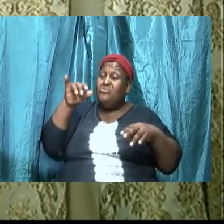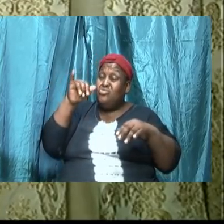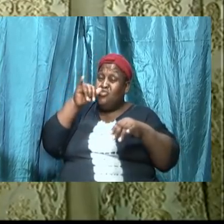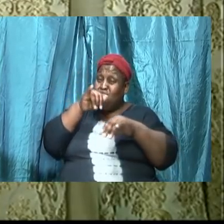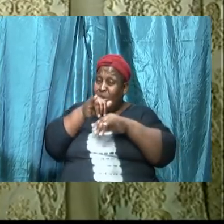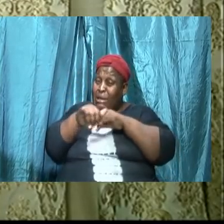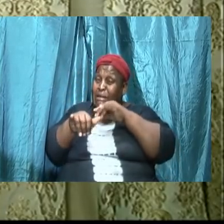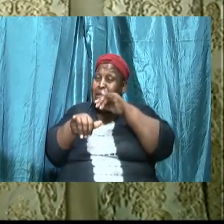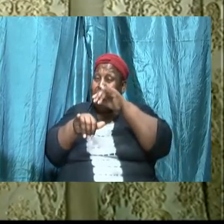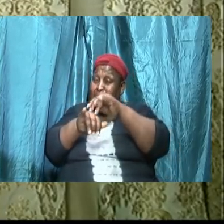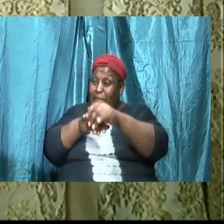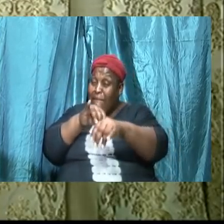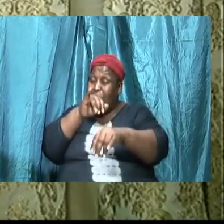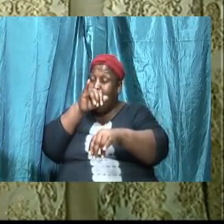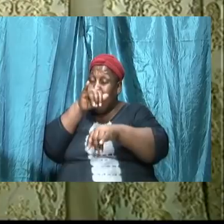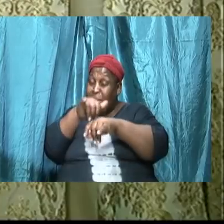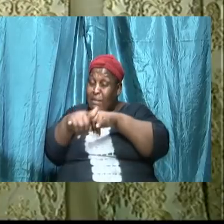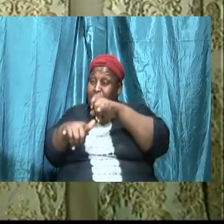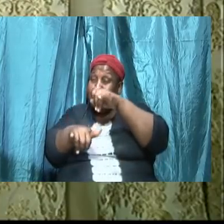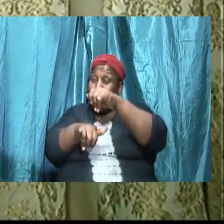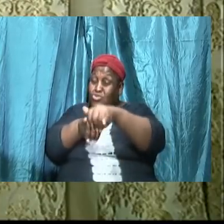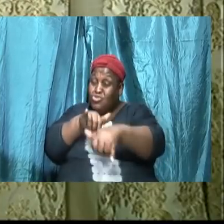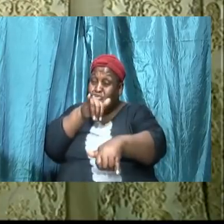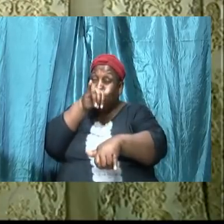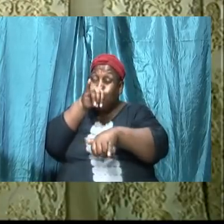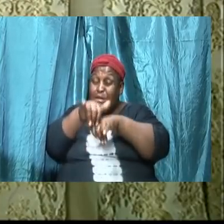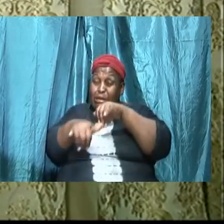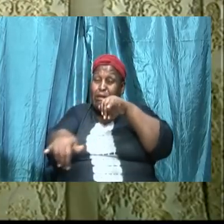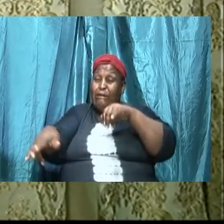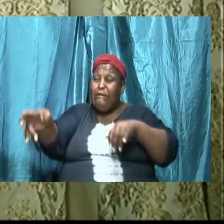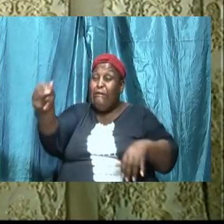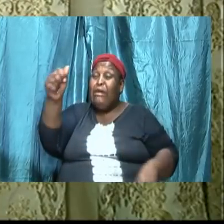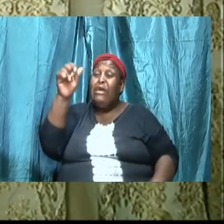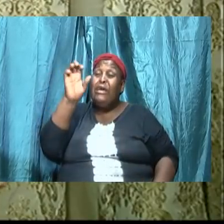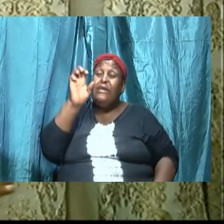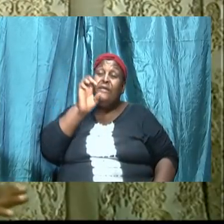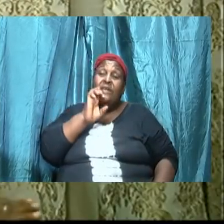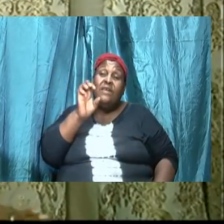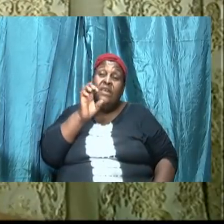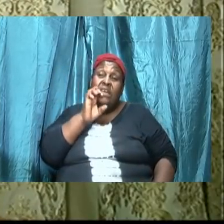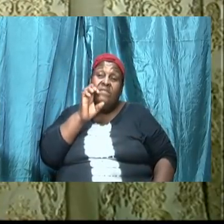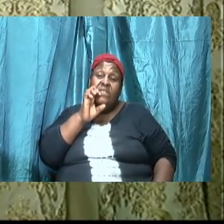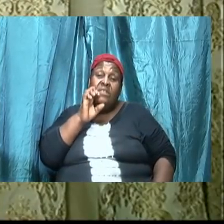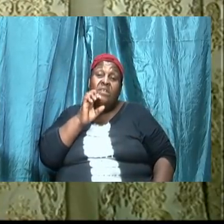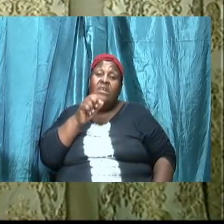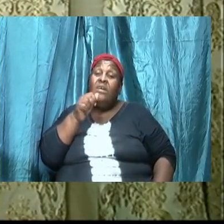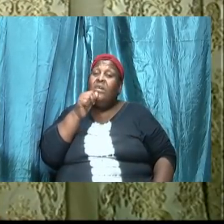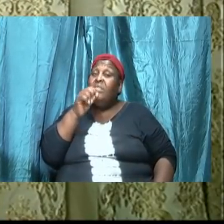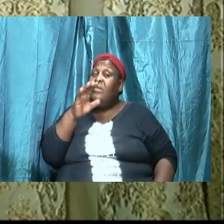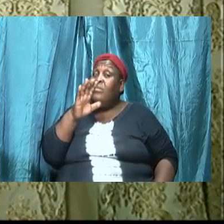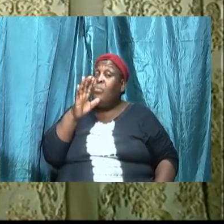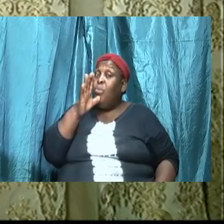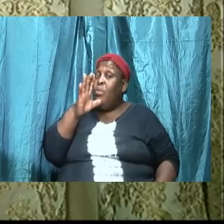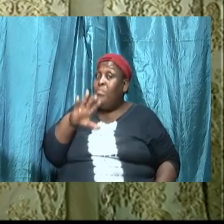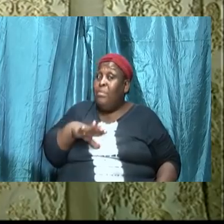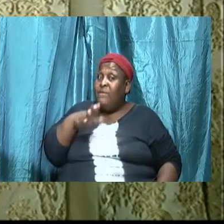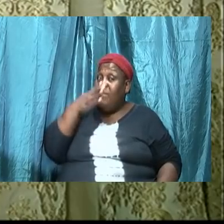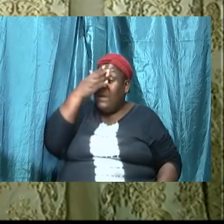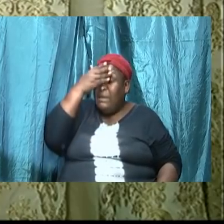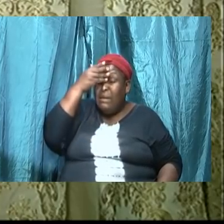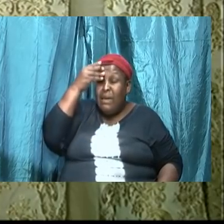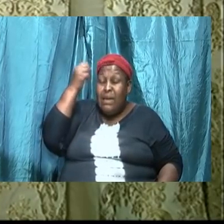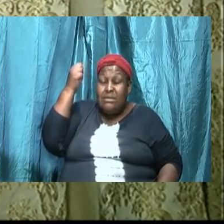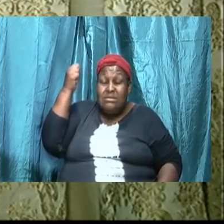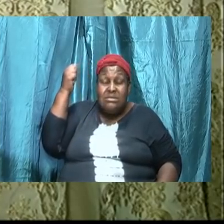sugar over it and everything look man the lady forget about the word of God because it looks